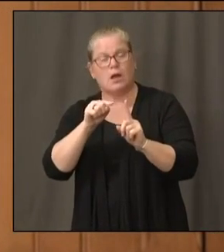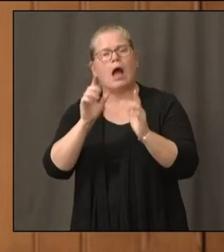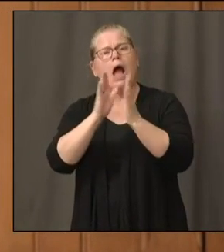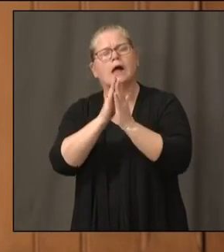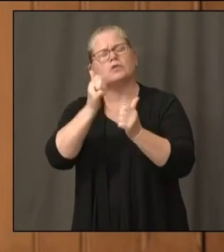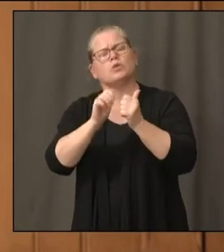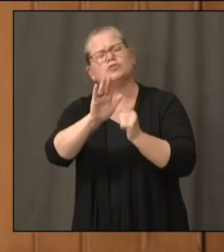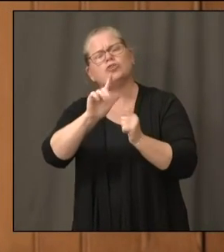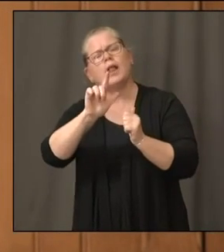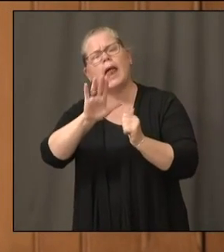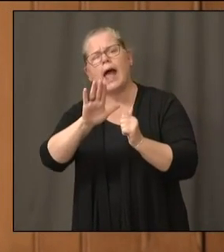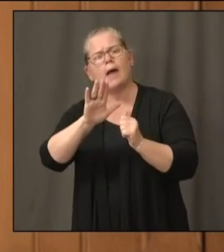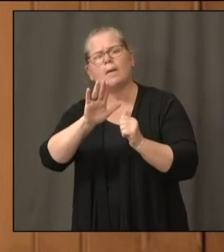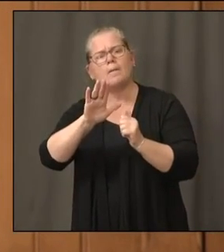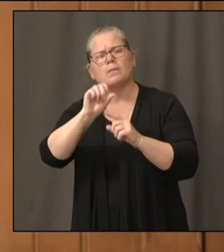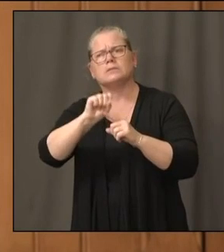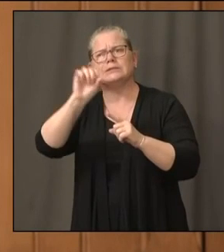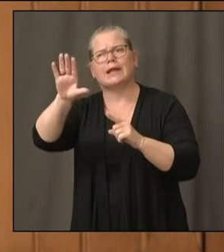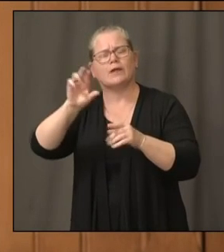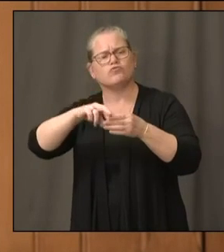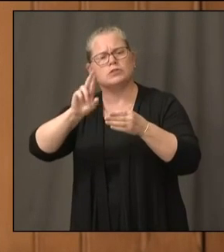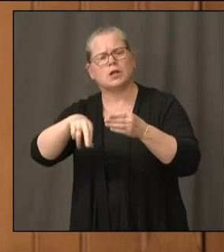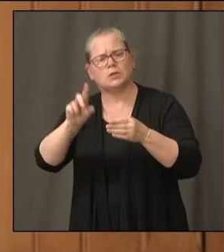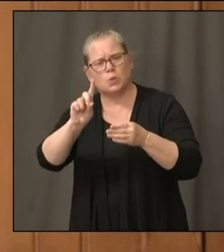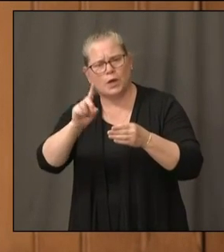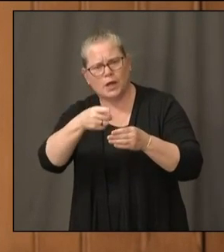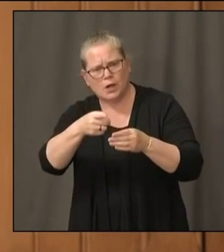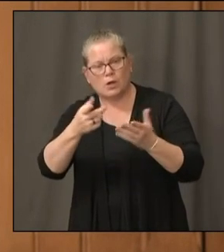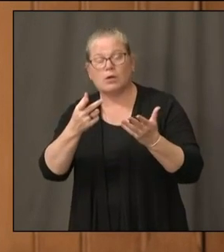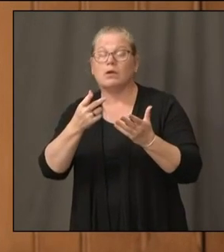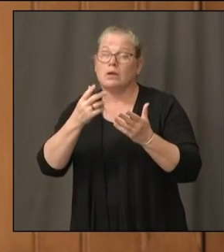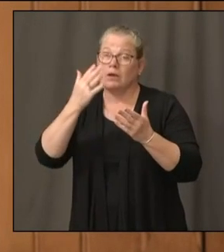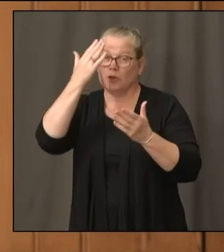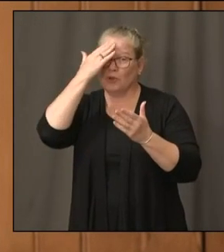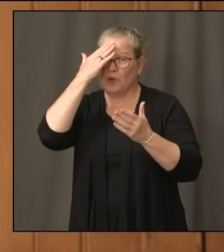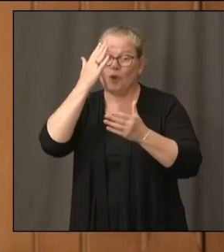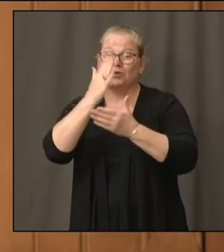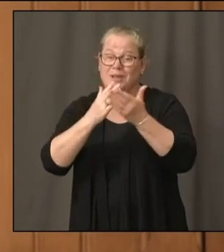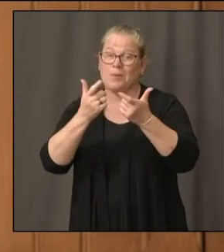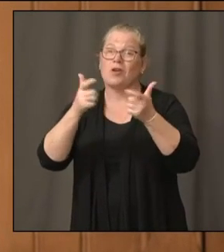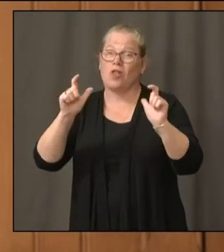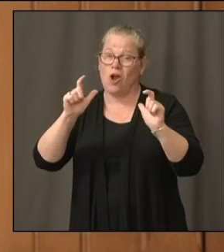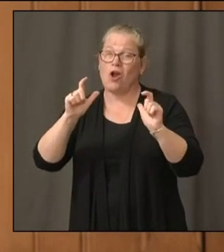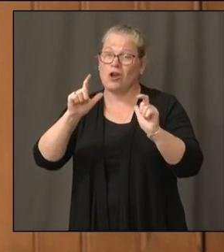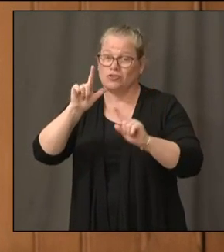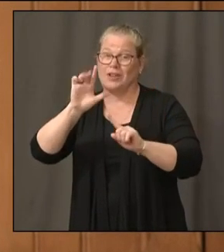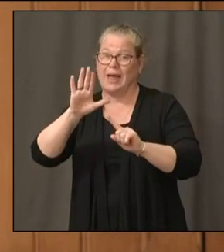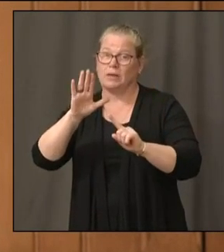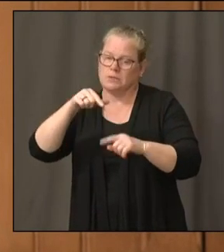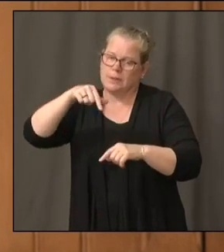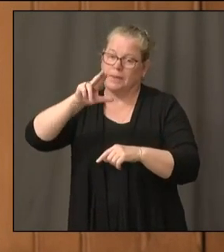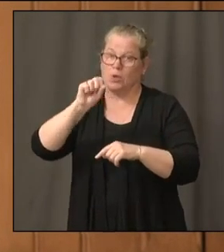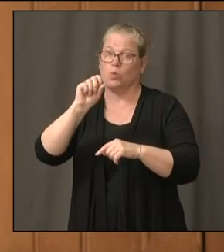now, as you mentioned, it's pretty well known that some of the large commercial labs, Quest in particular, are quite behind.